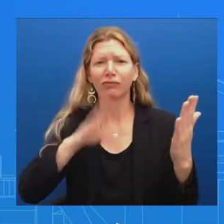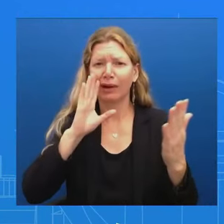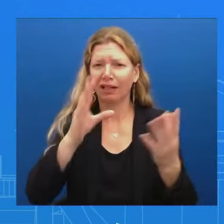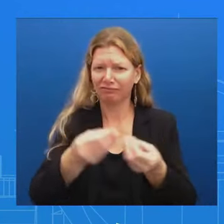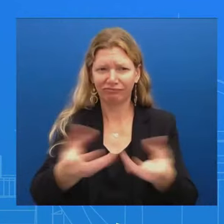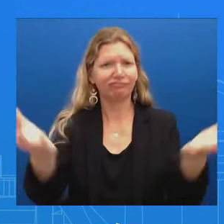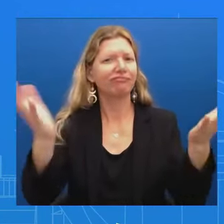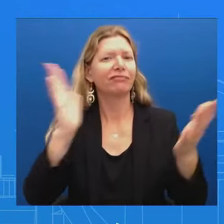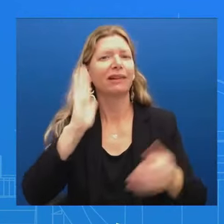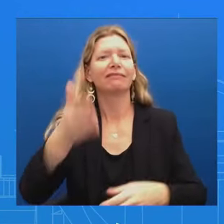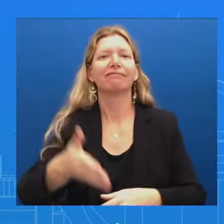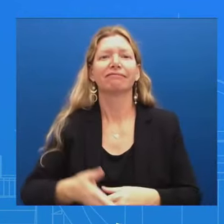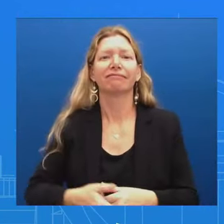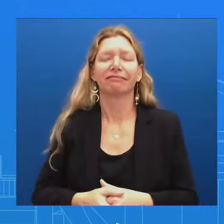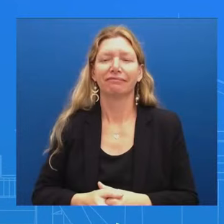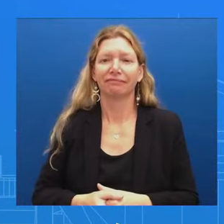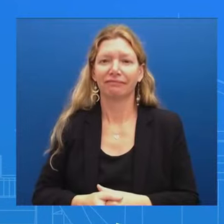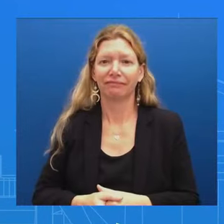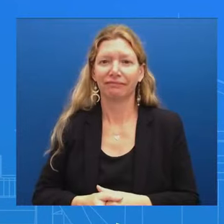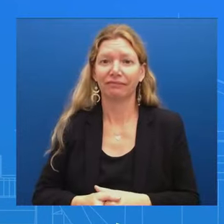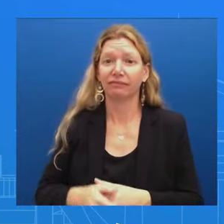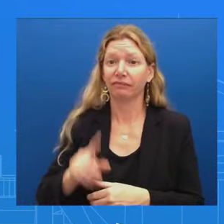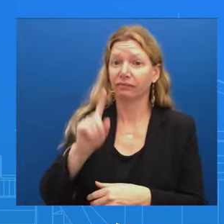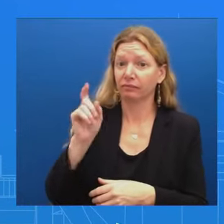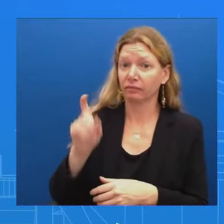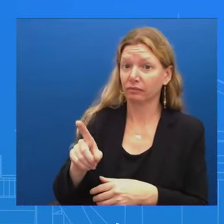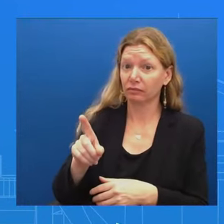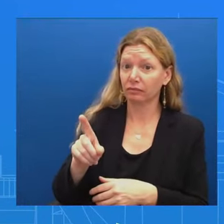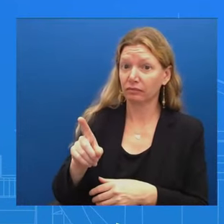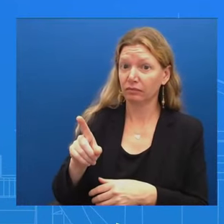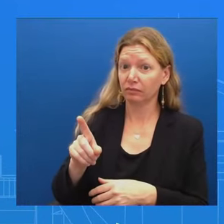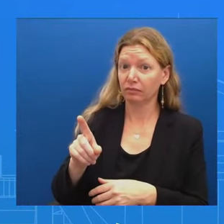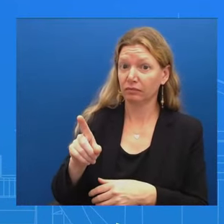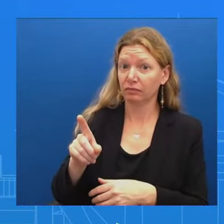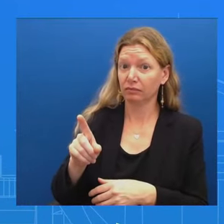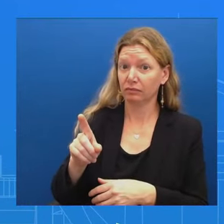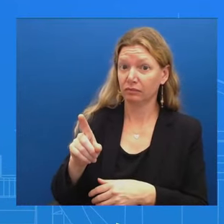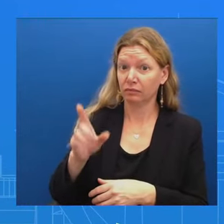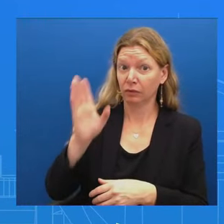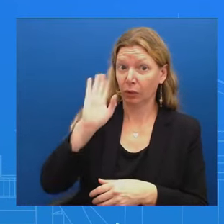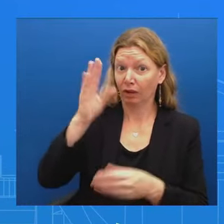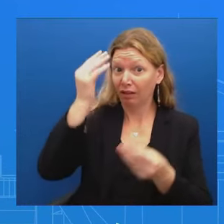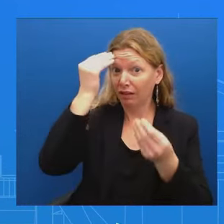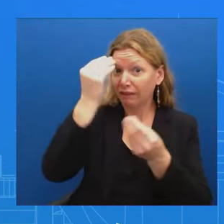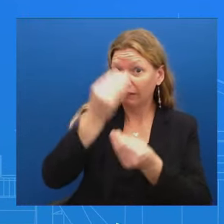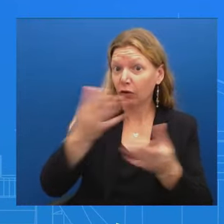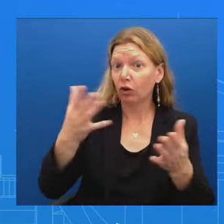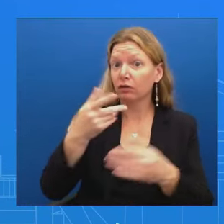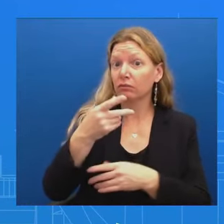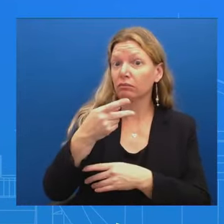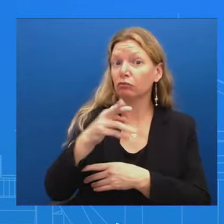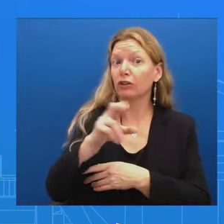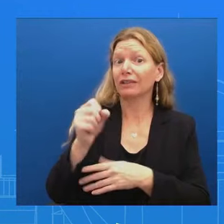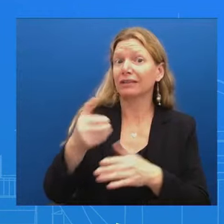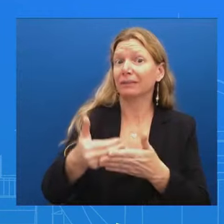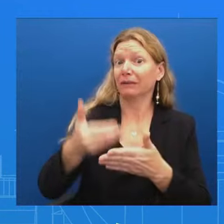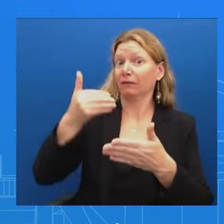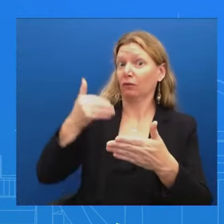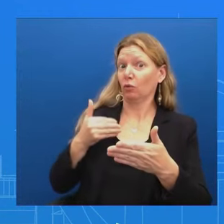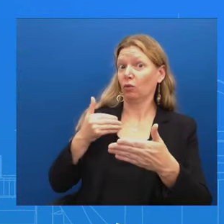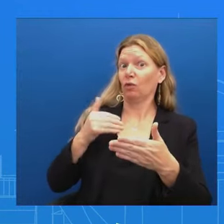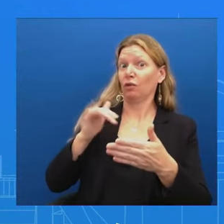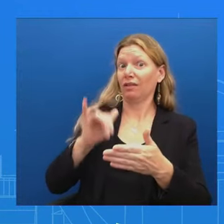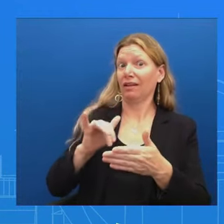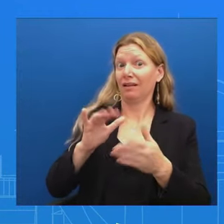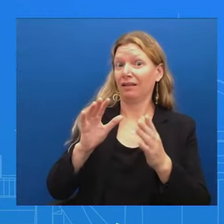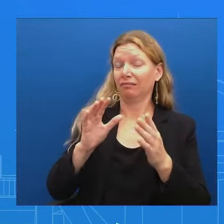press getting a heads up before the physical happens? Or will we find out once it has taken place? We're going to do it the way that we've done it the last two years It's not